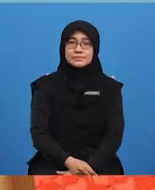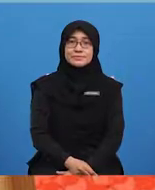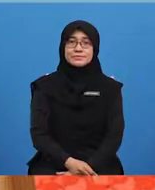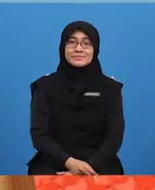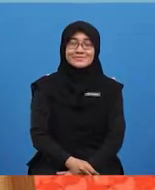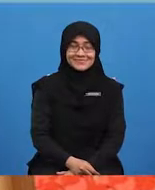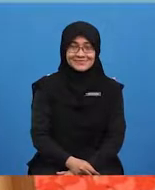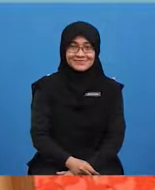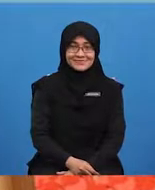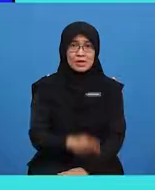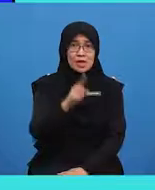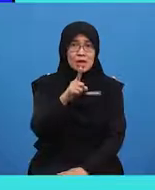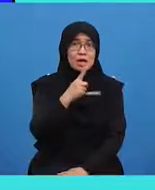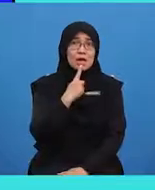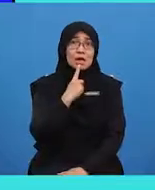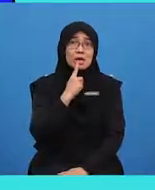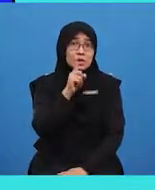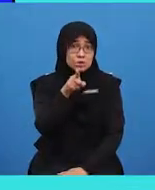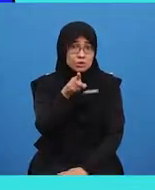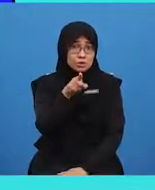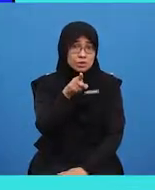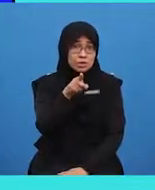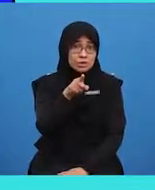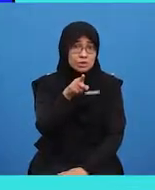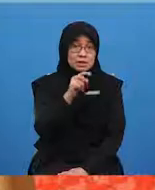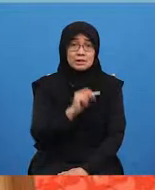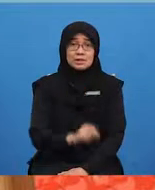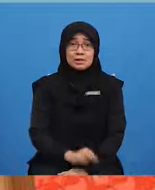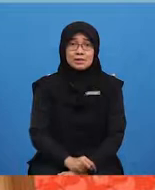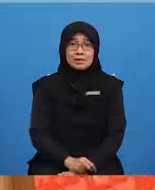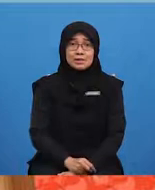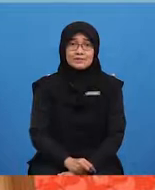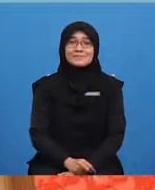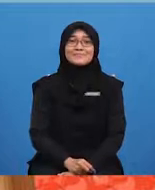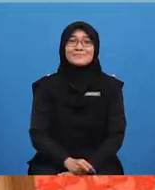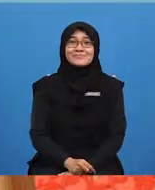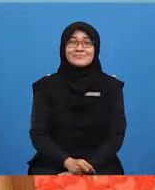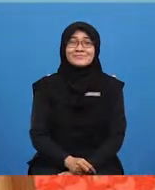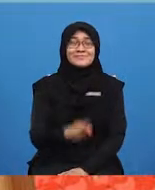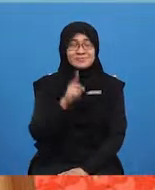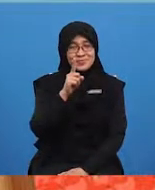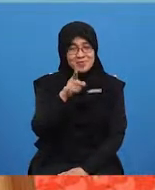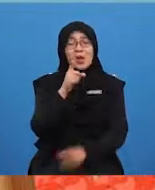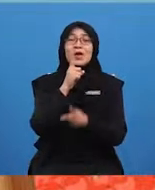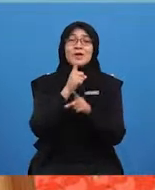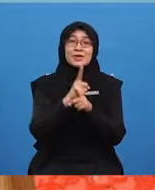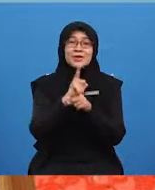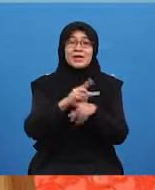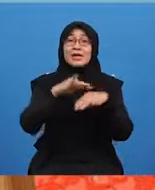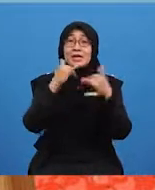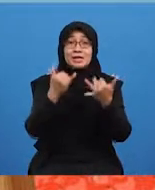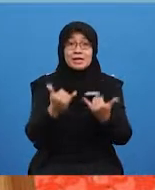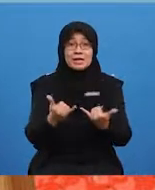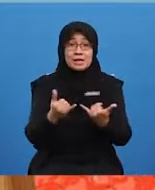Are you sure it's this one? Well done. You are correct. Now,